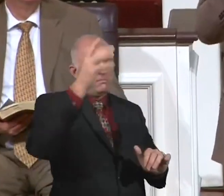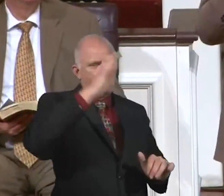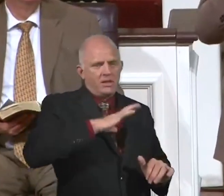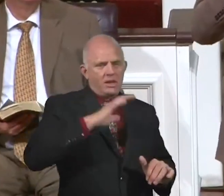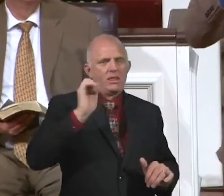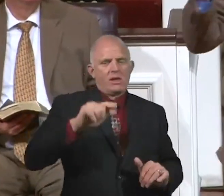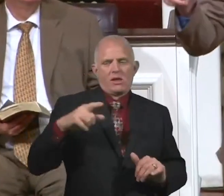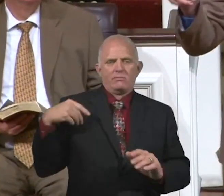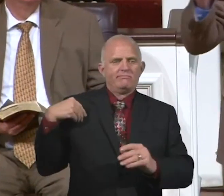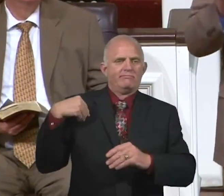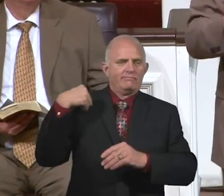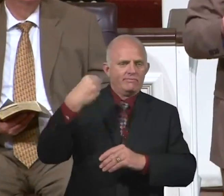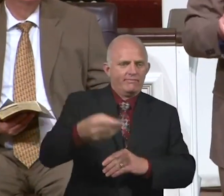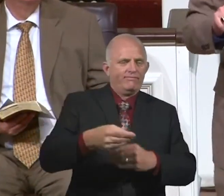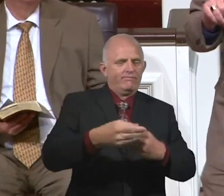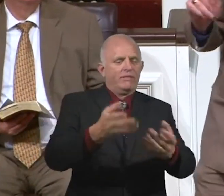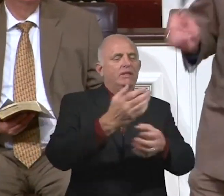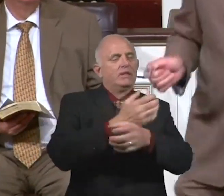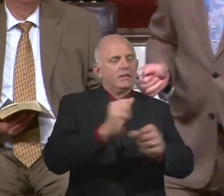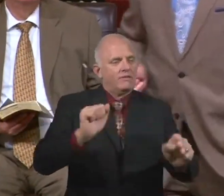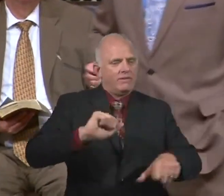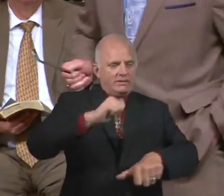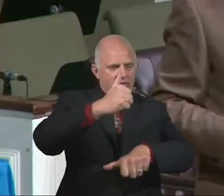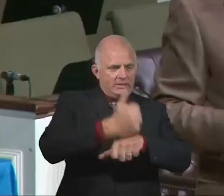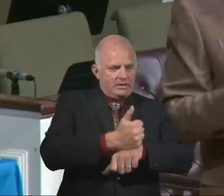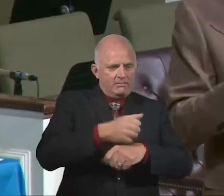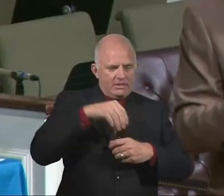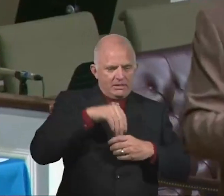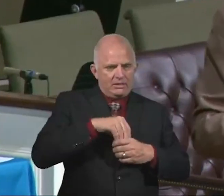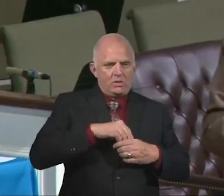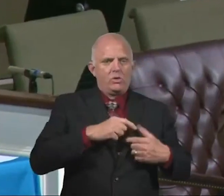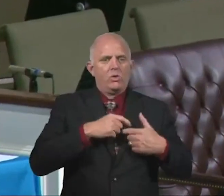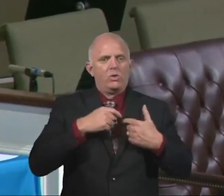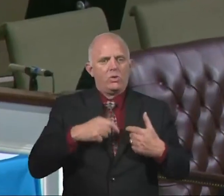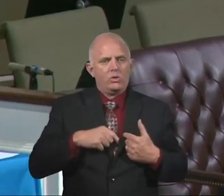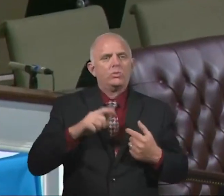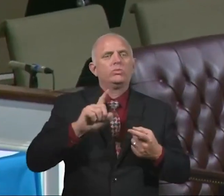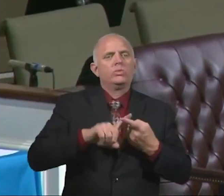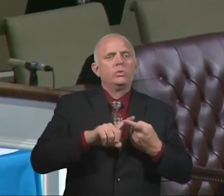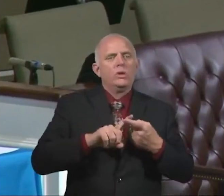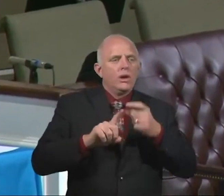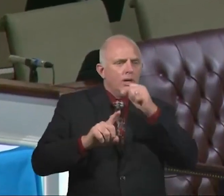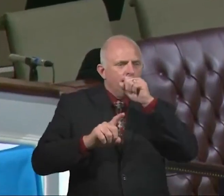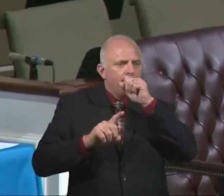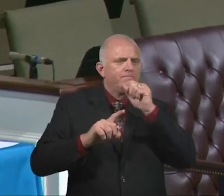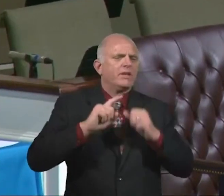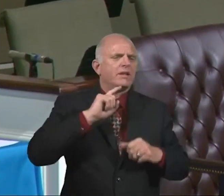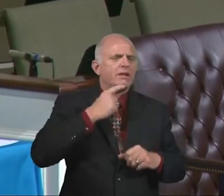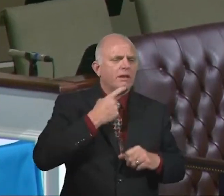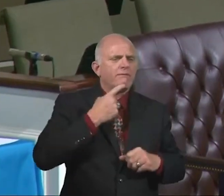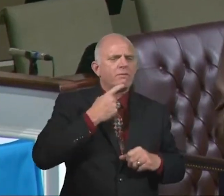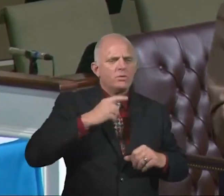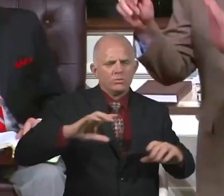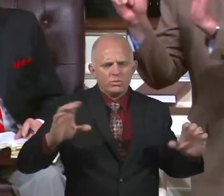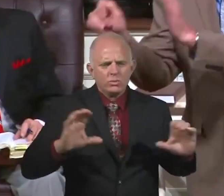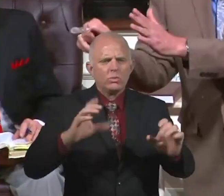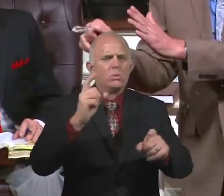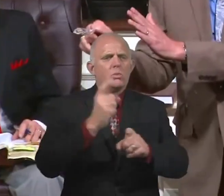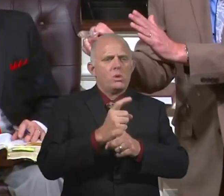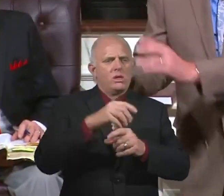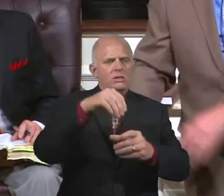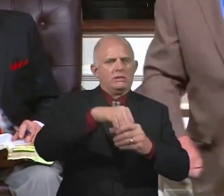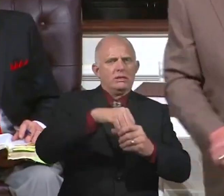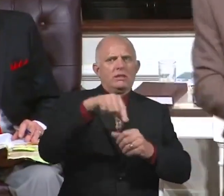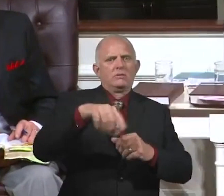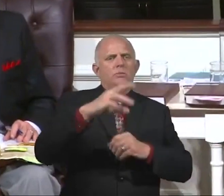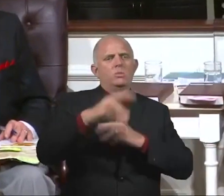grace sets up a classroom in our heart teaching us to deny ungodliness and live soberly and righteously in this present world. So God's grace